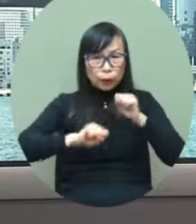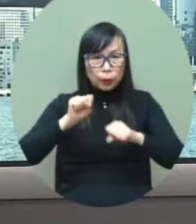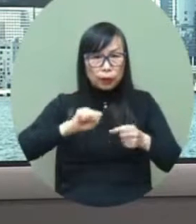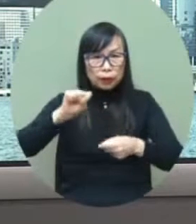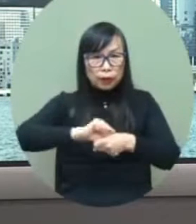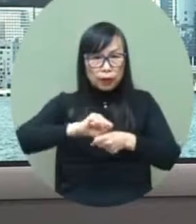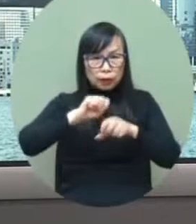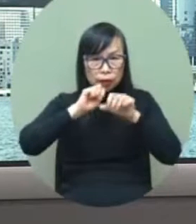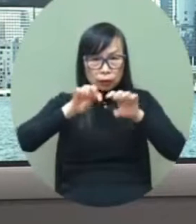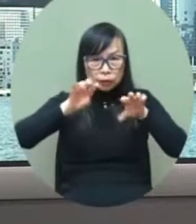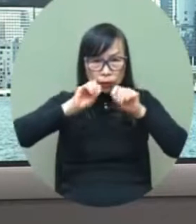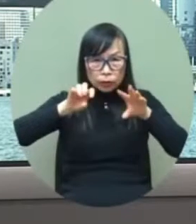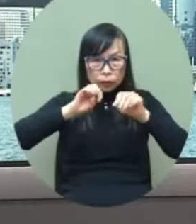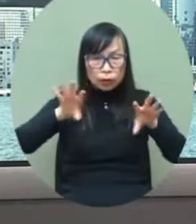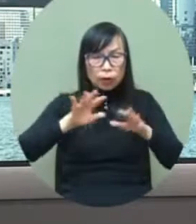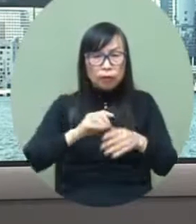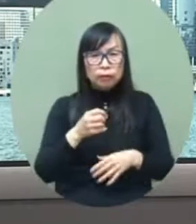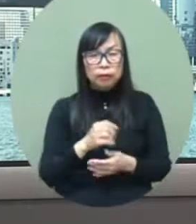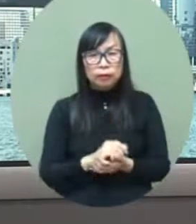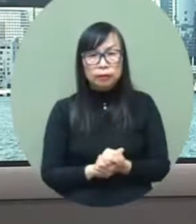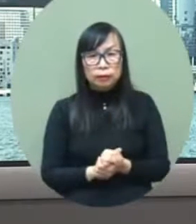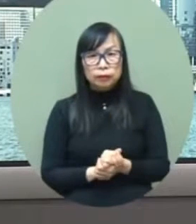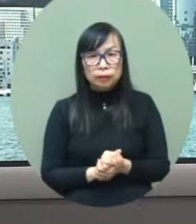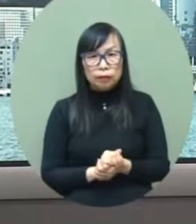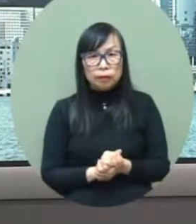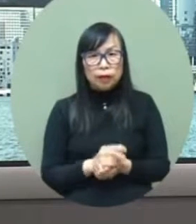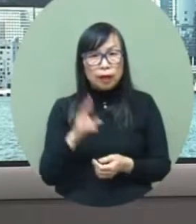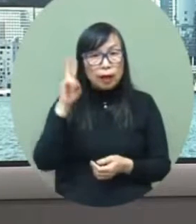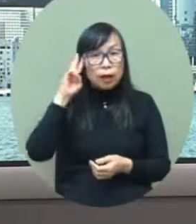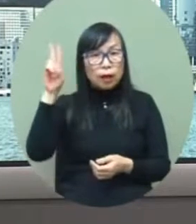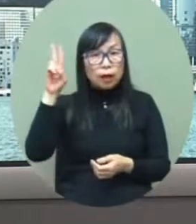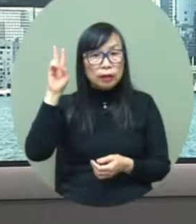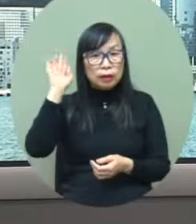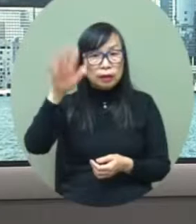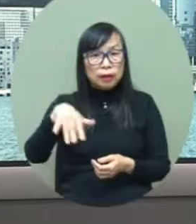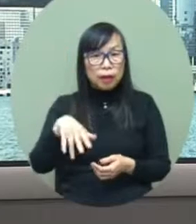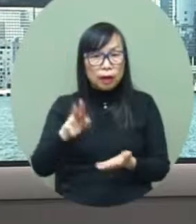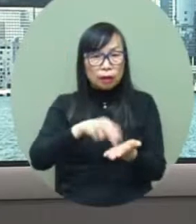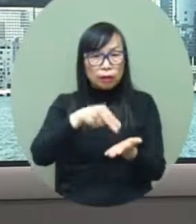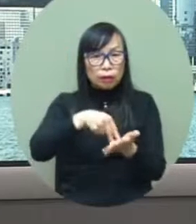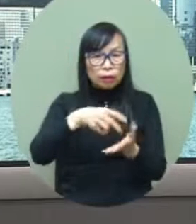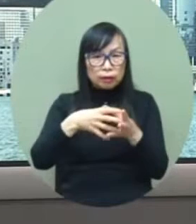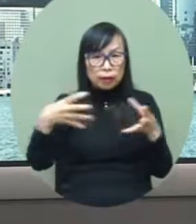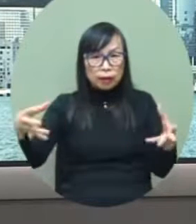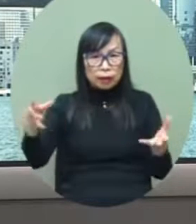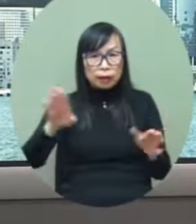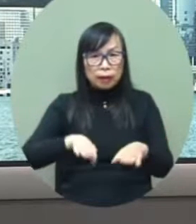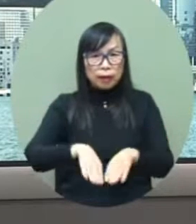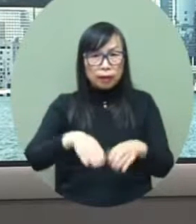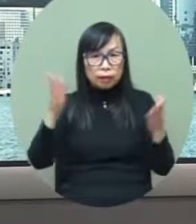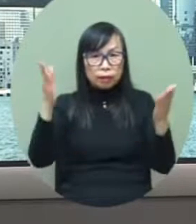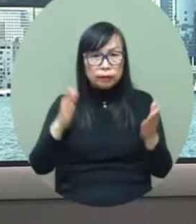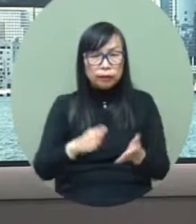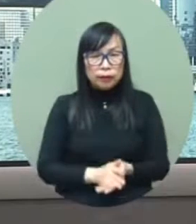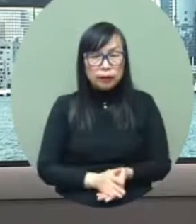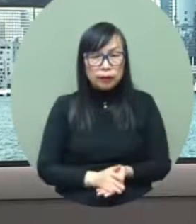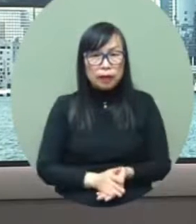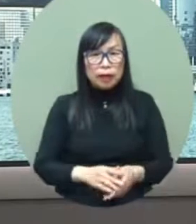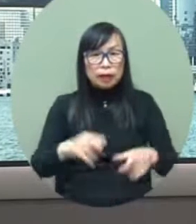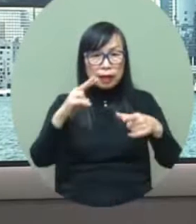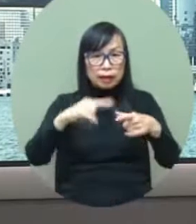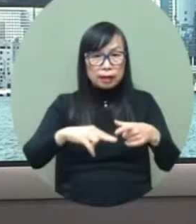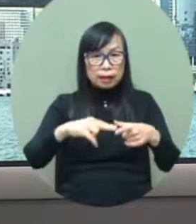planning promotion activities for hong kong on all fronts two days later we're going to start a